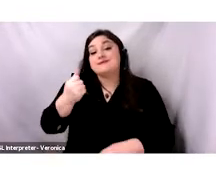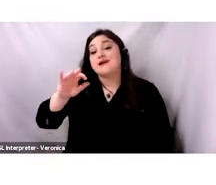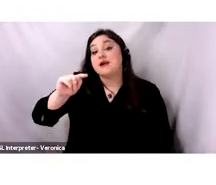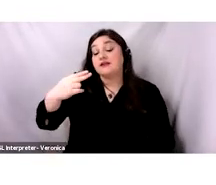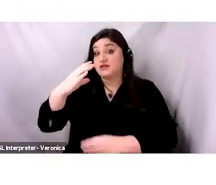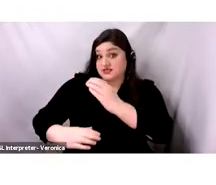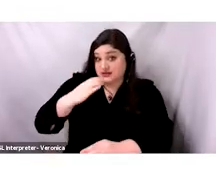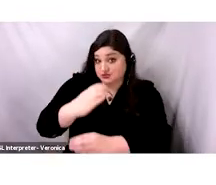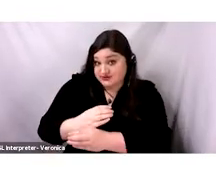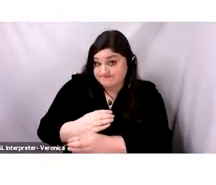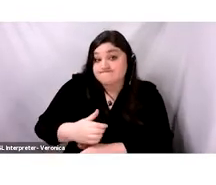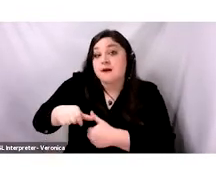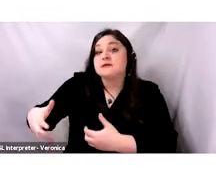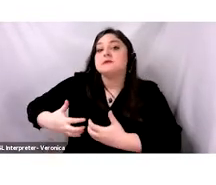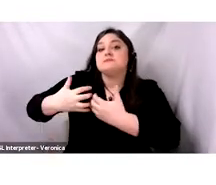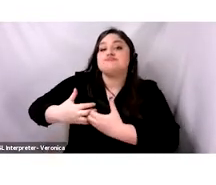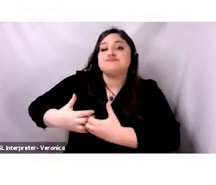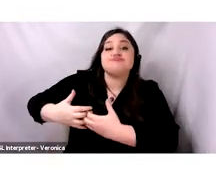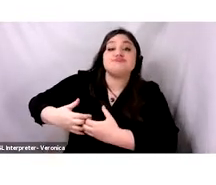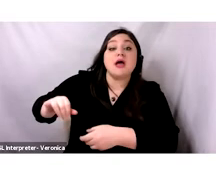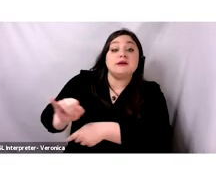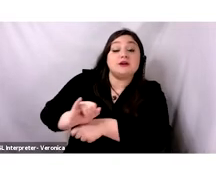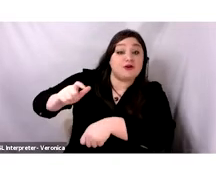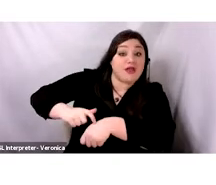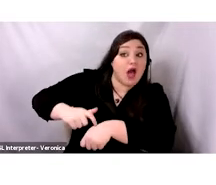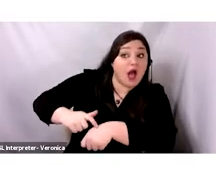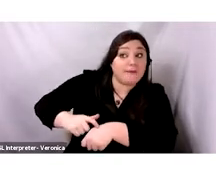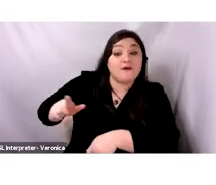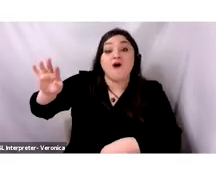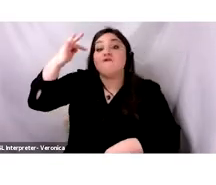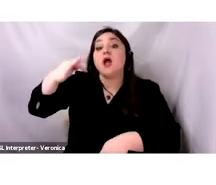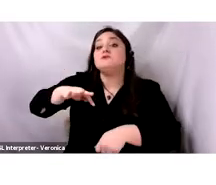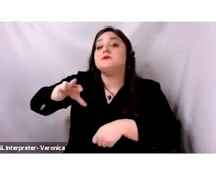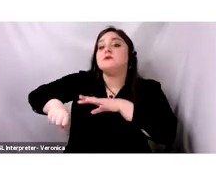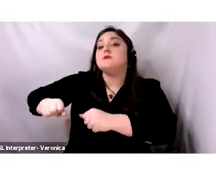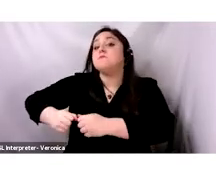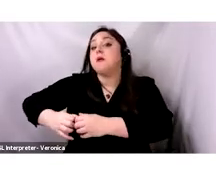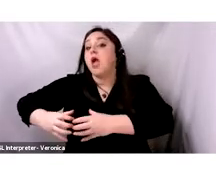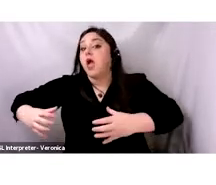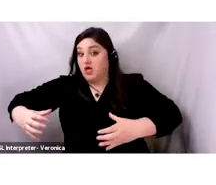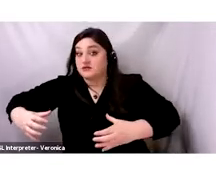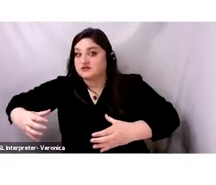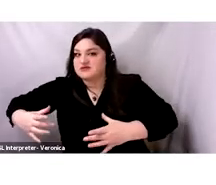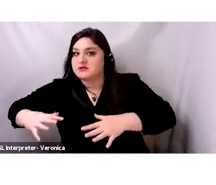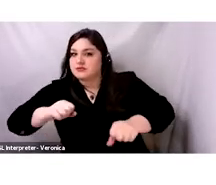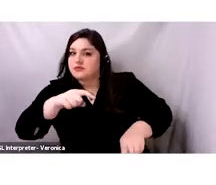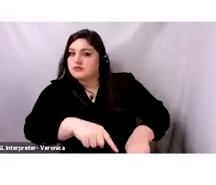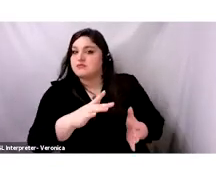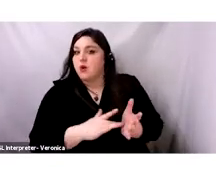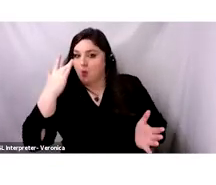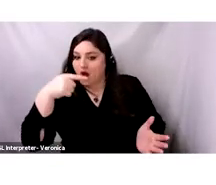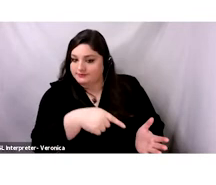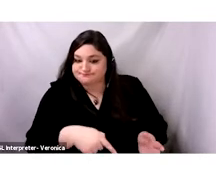colonial expansion. And let's discover one. So, between 1861 and 1814,